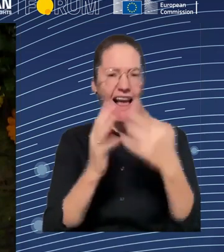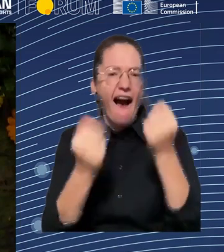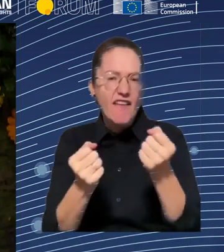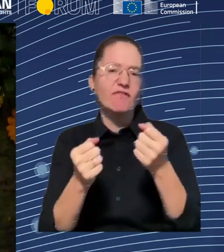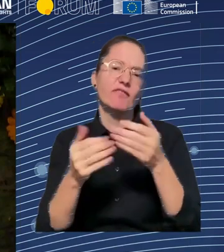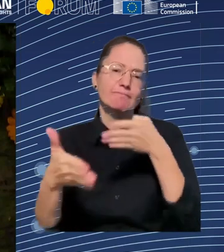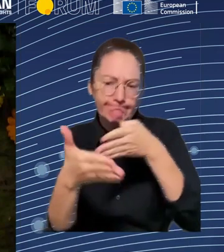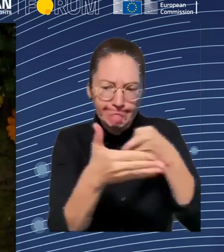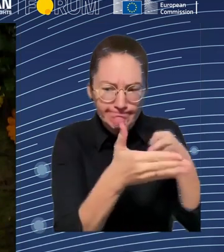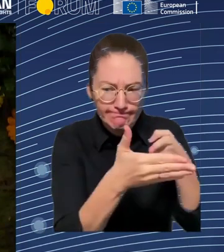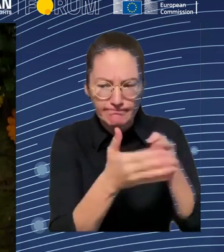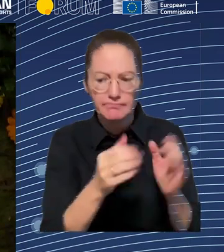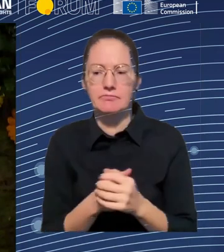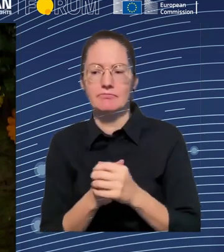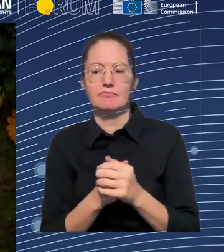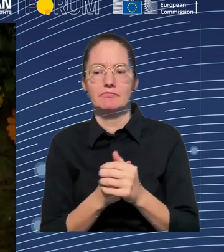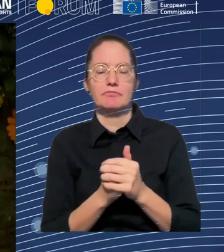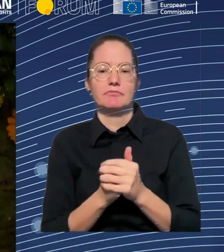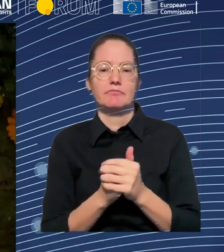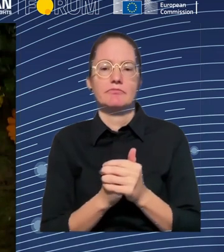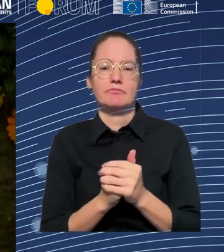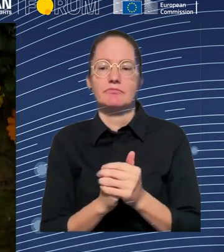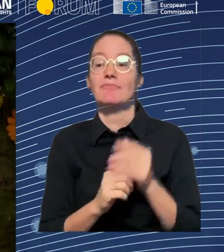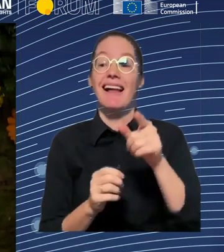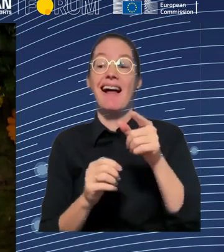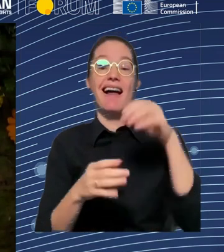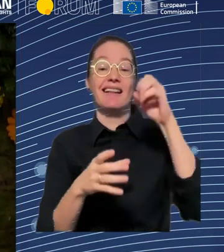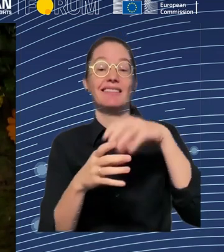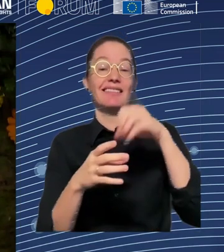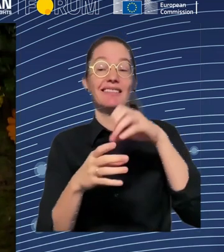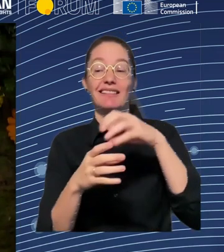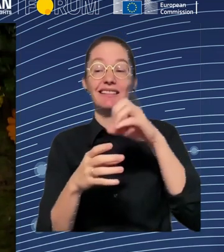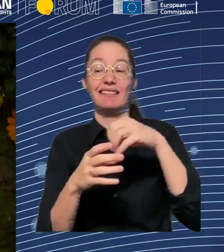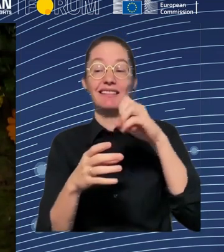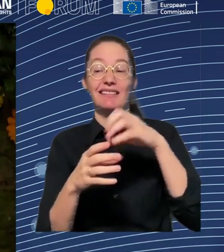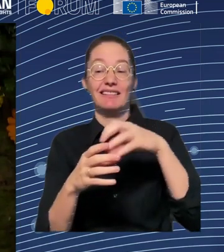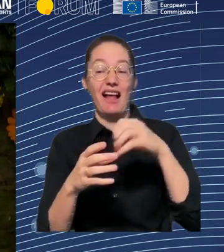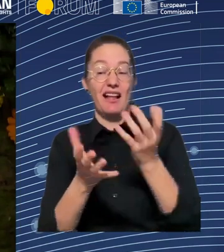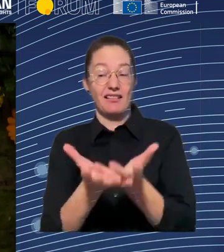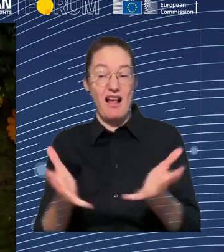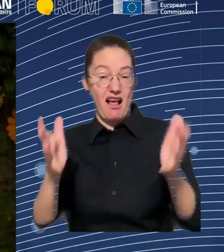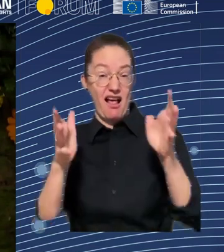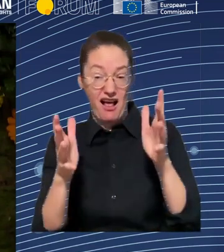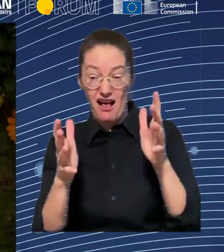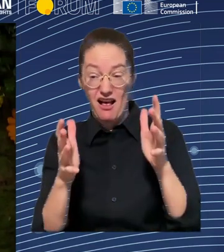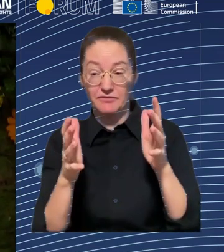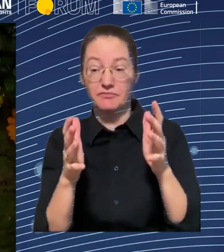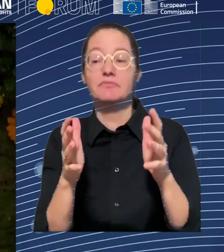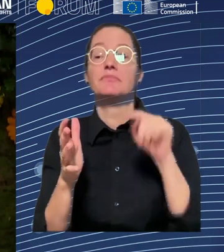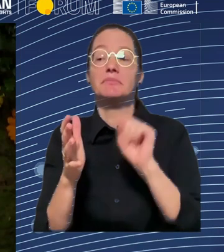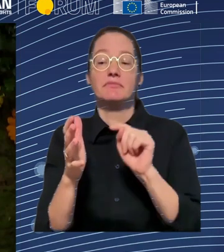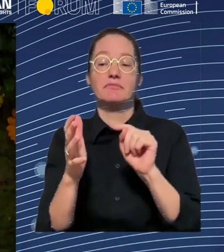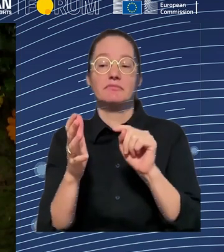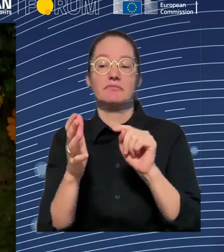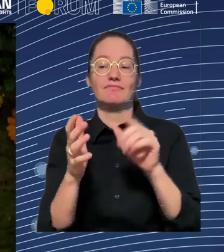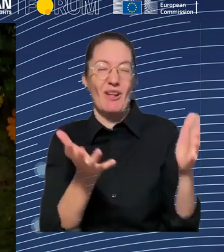is where sort of emerging technologies, machine learning in particular, comes in. Very much about drawing inferences, creating patterns, analysing